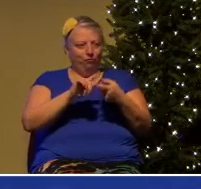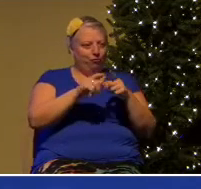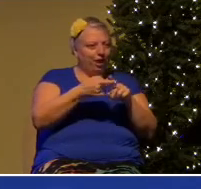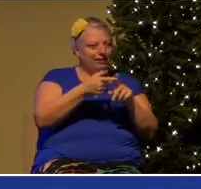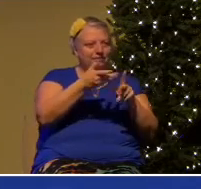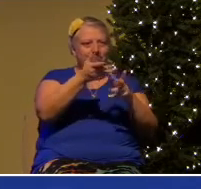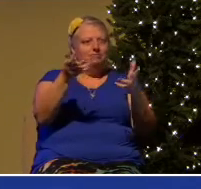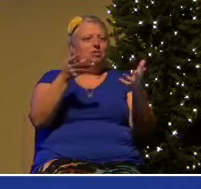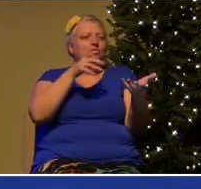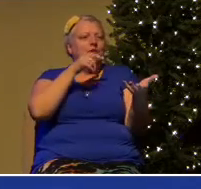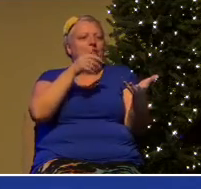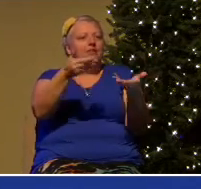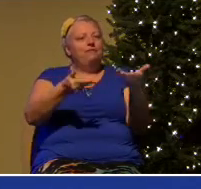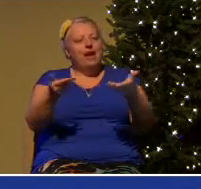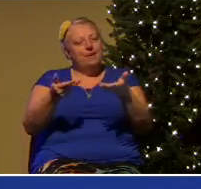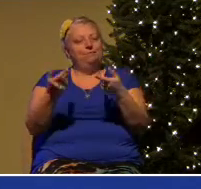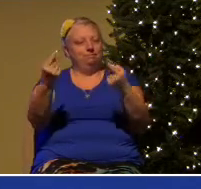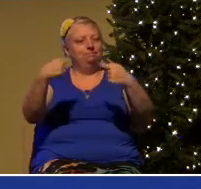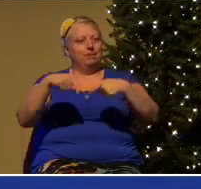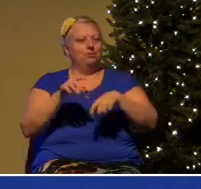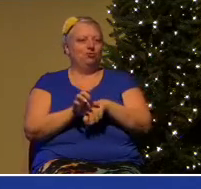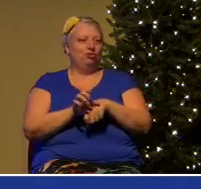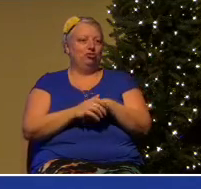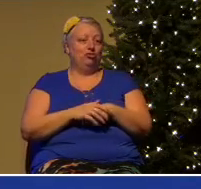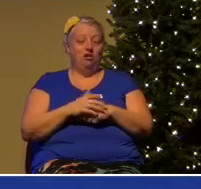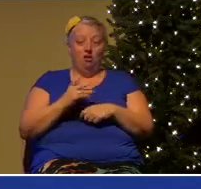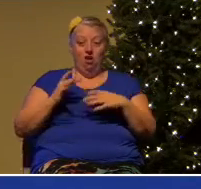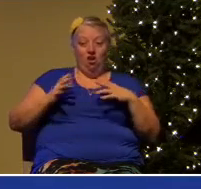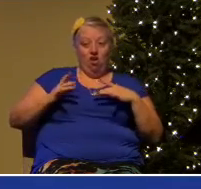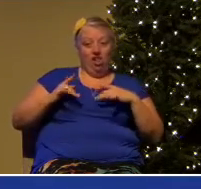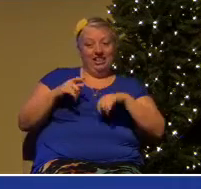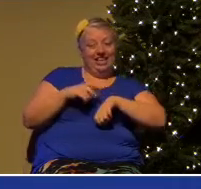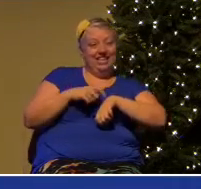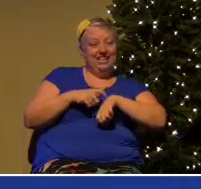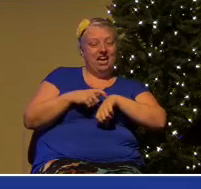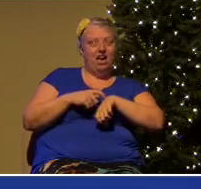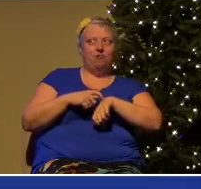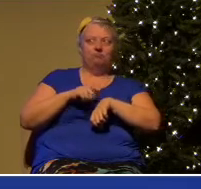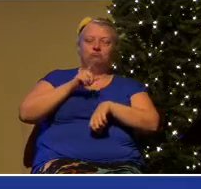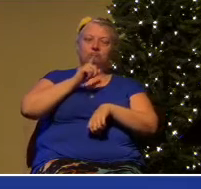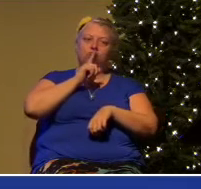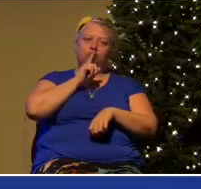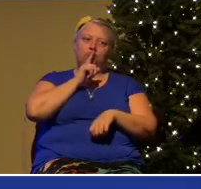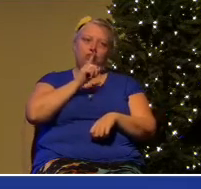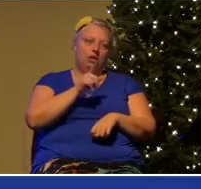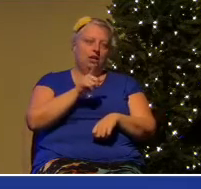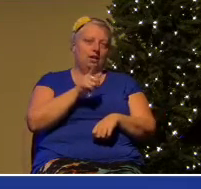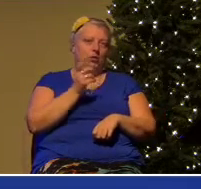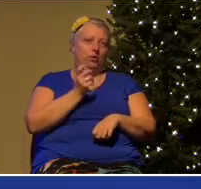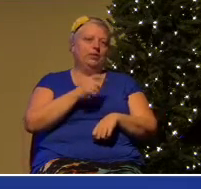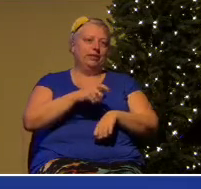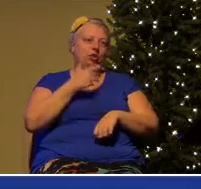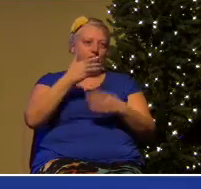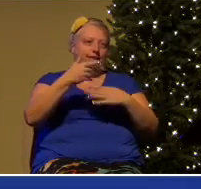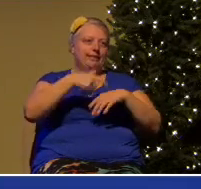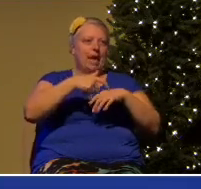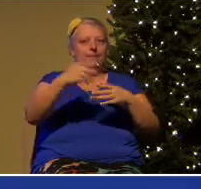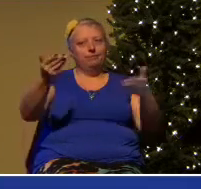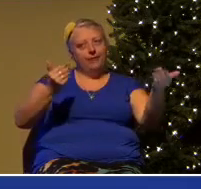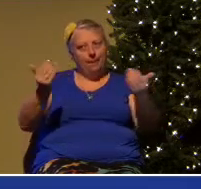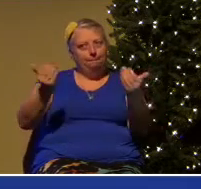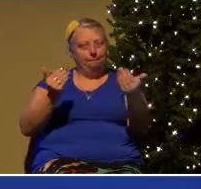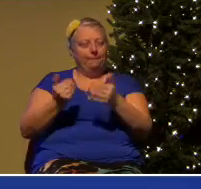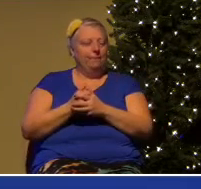time for you to do that go through that list pray about all the people that are there